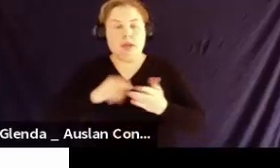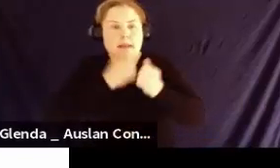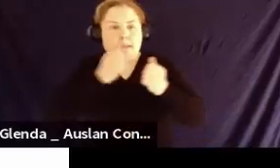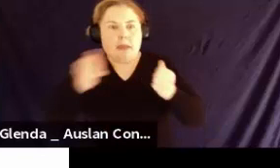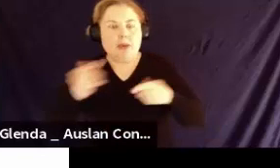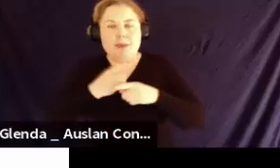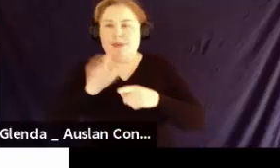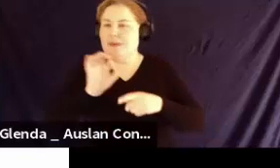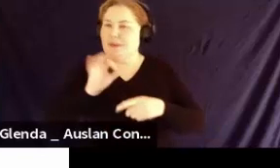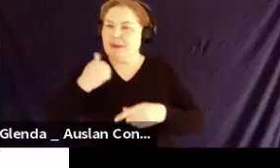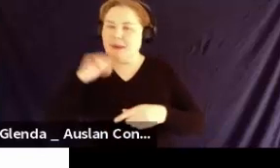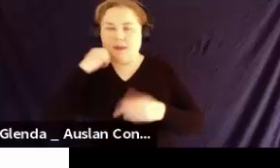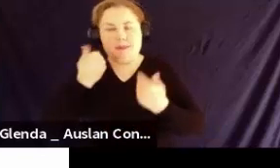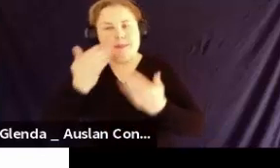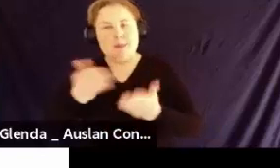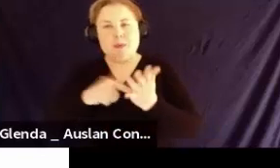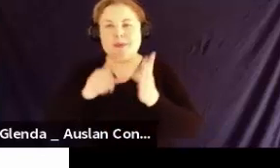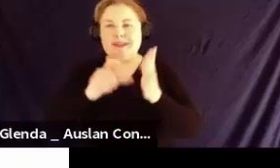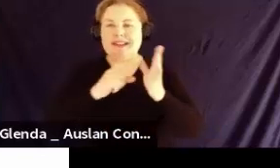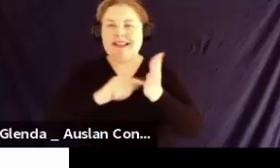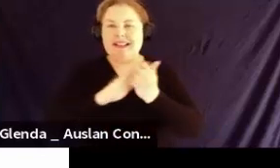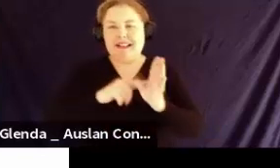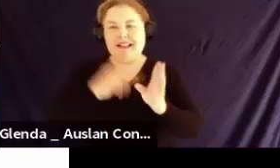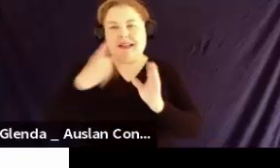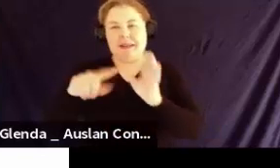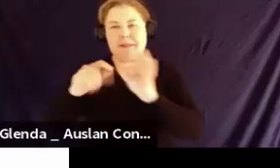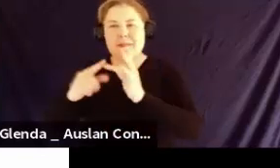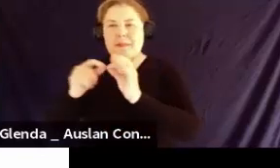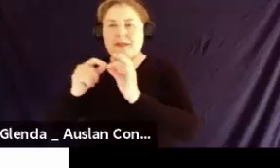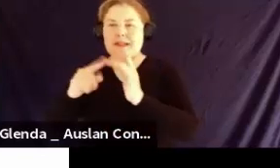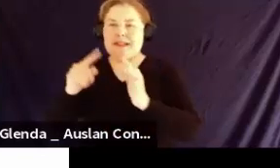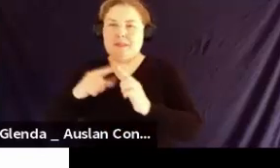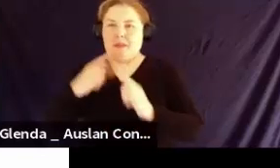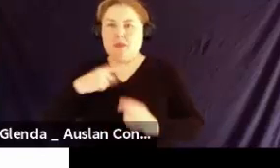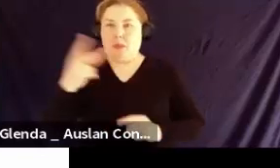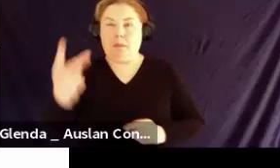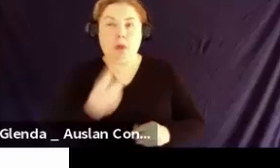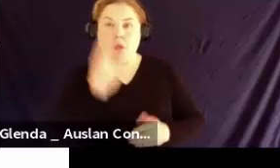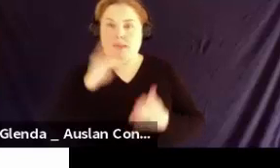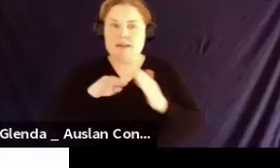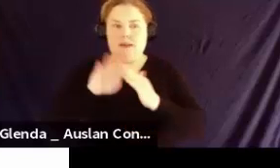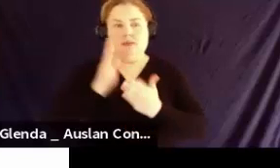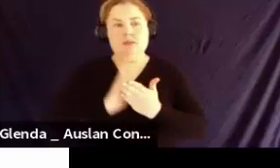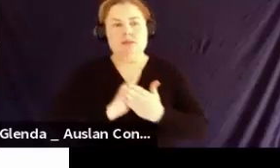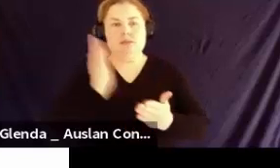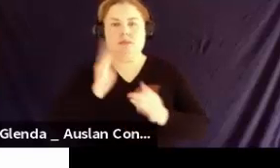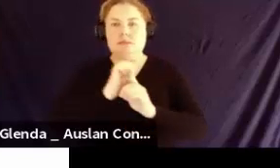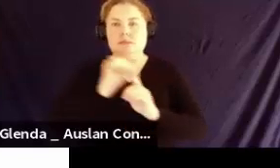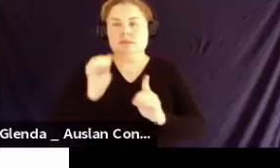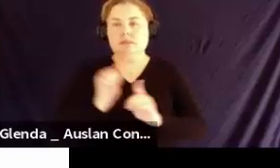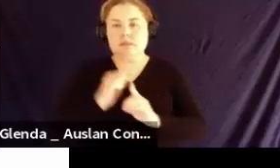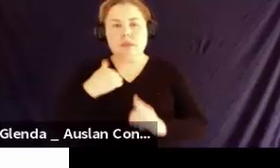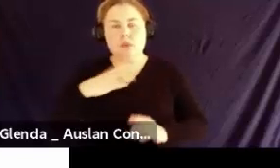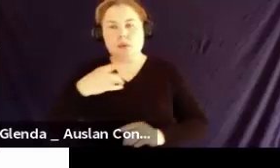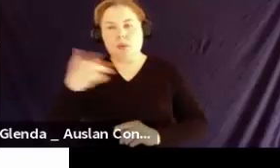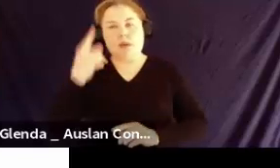to Cathy and Bobby, who've been at the cold face. But I'd just like you to think about this. In this webinar at the moment,